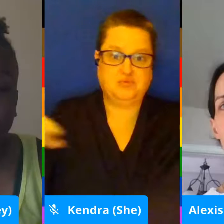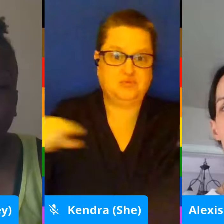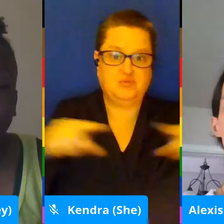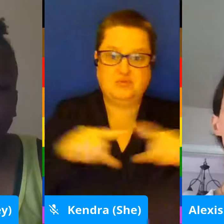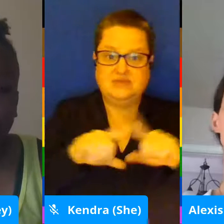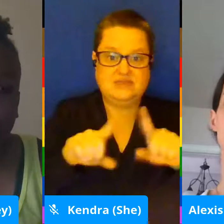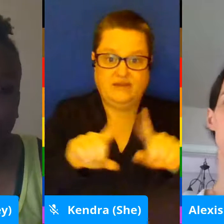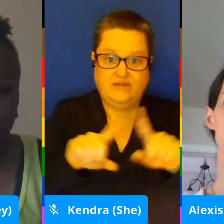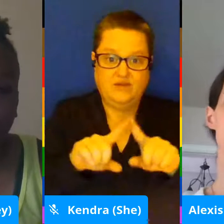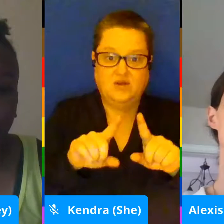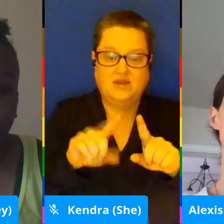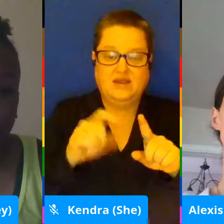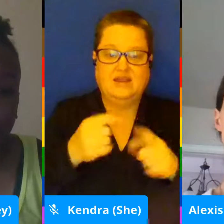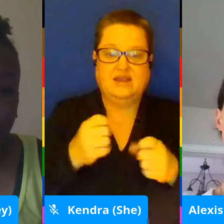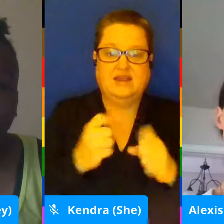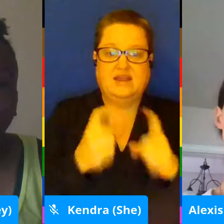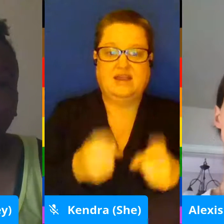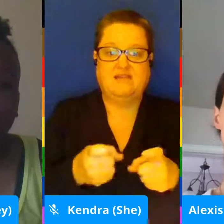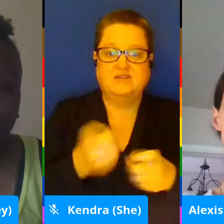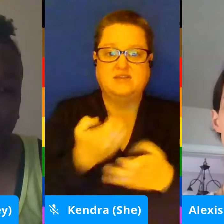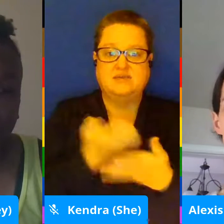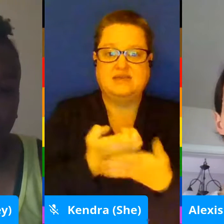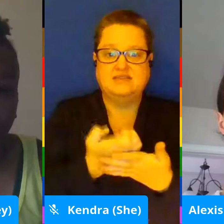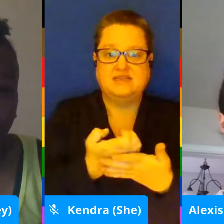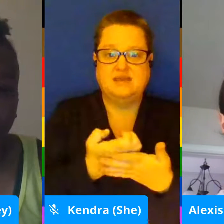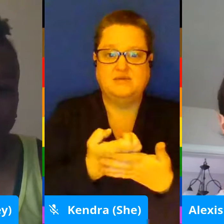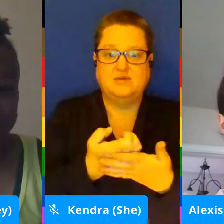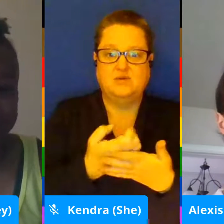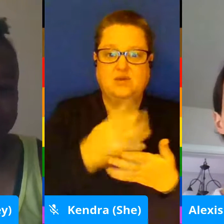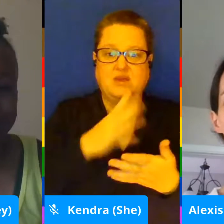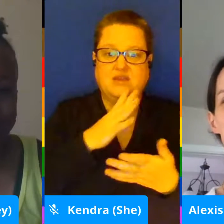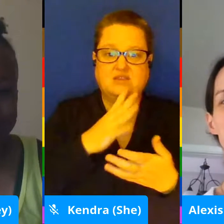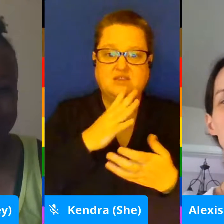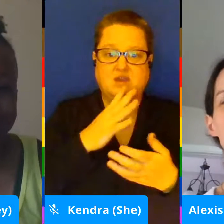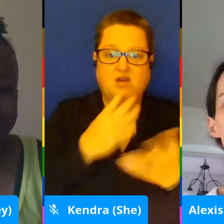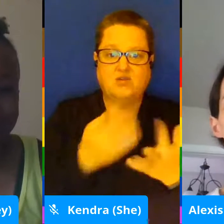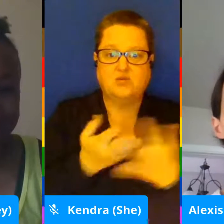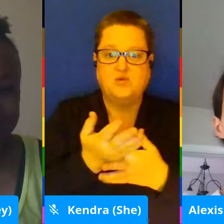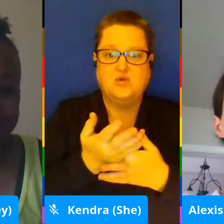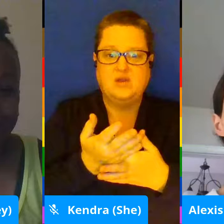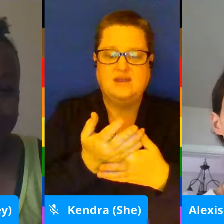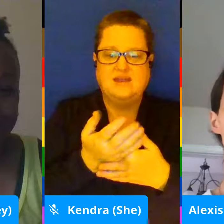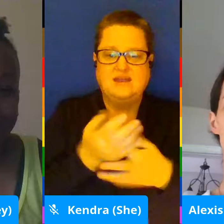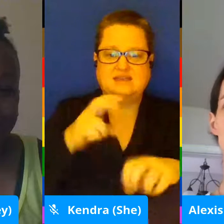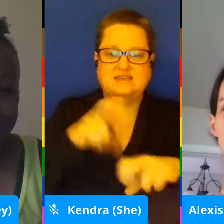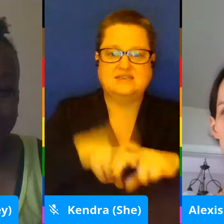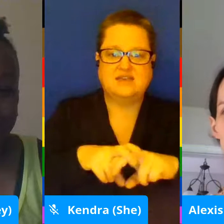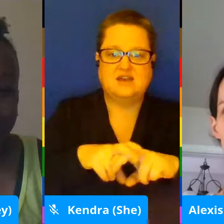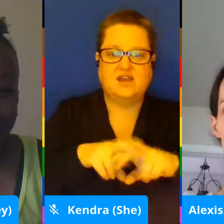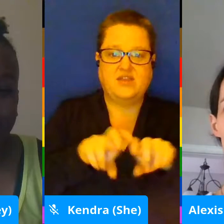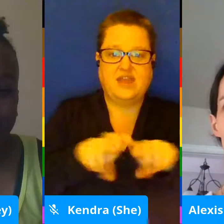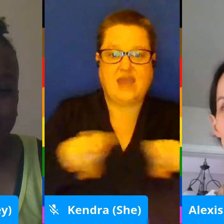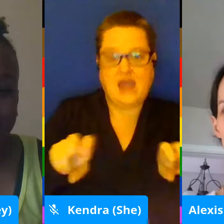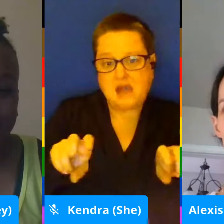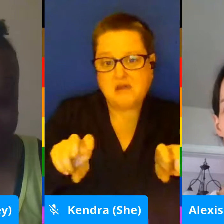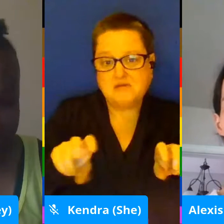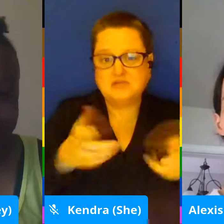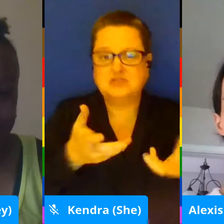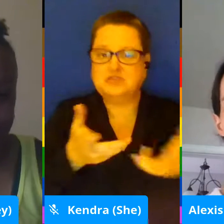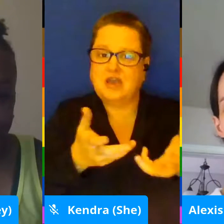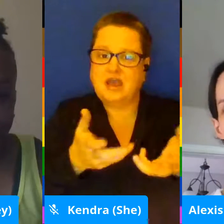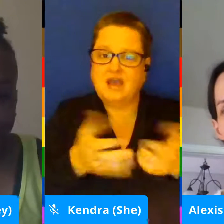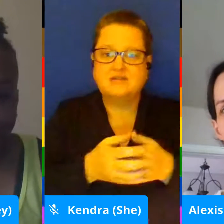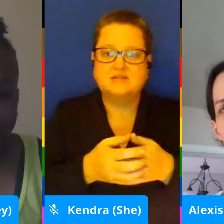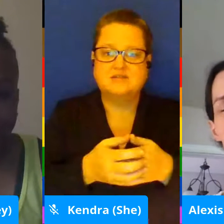a bit. We can talk through them. We can sit on the couch and hang out for a bit together. But first, I want to try something with you. So